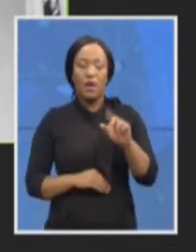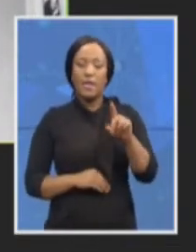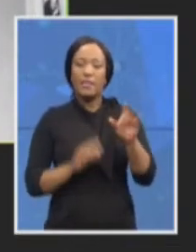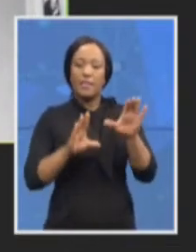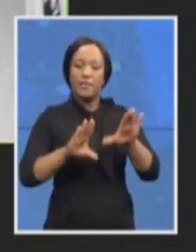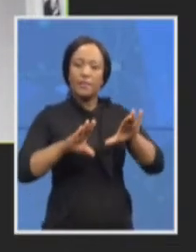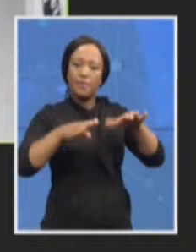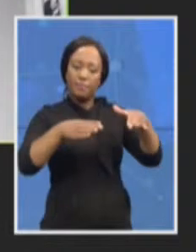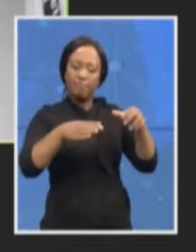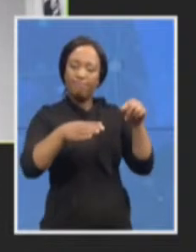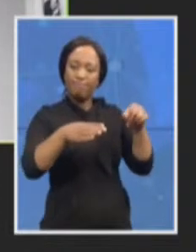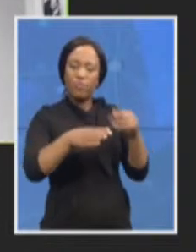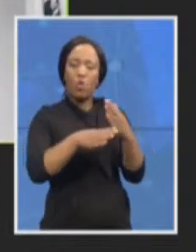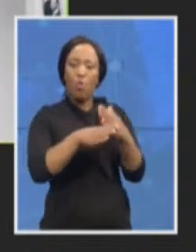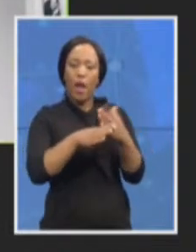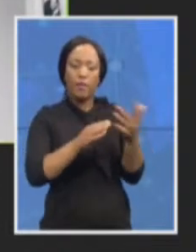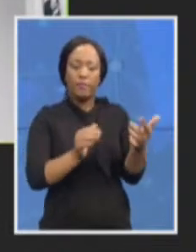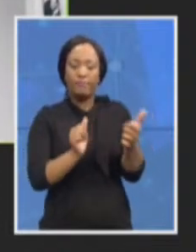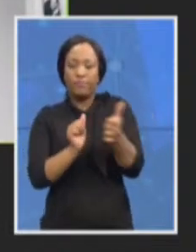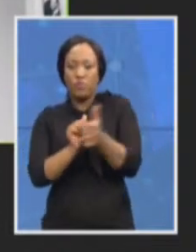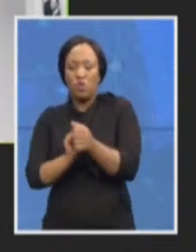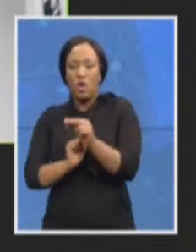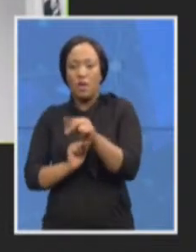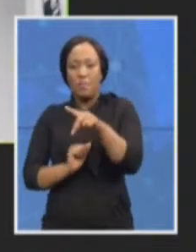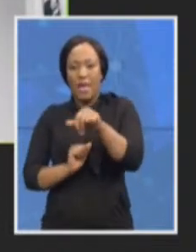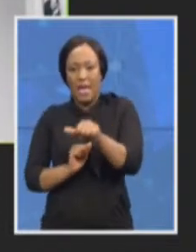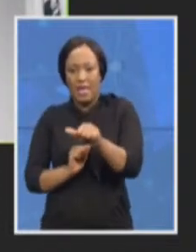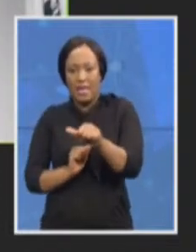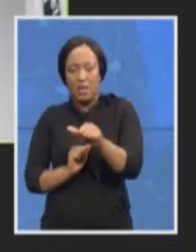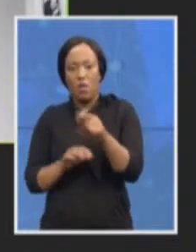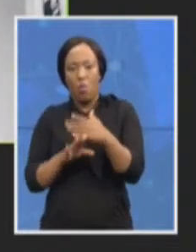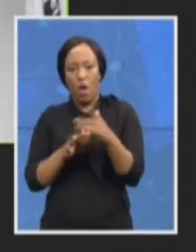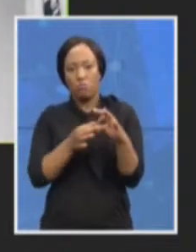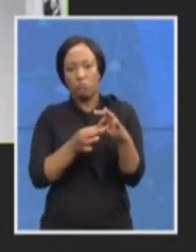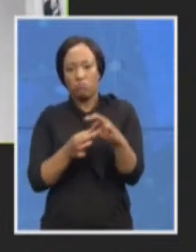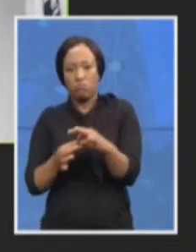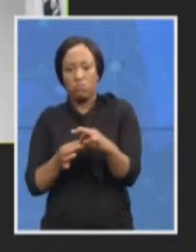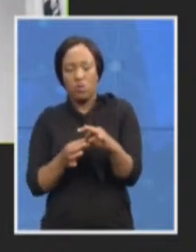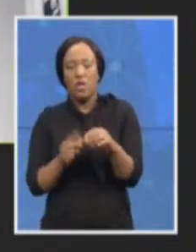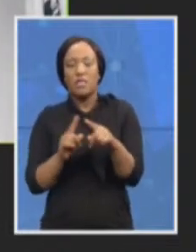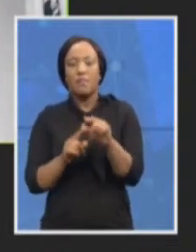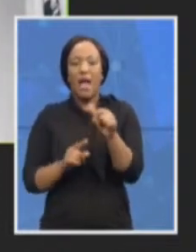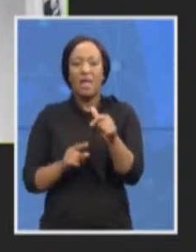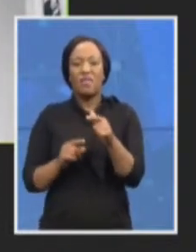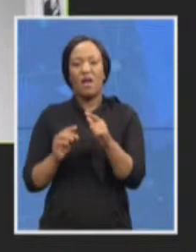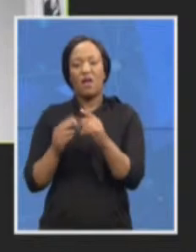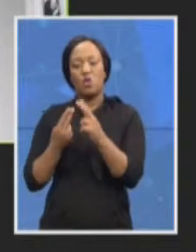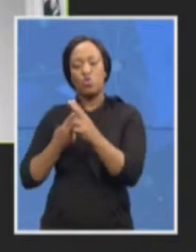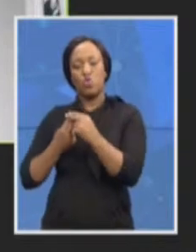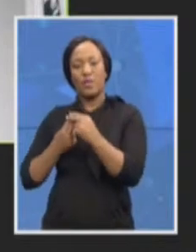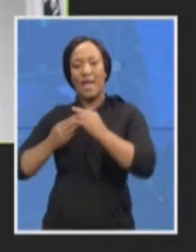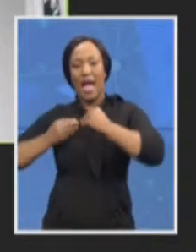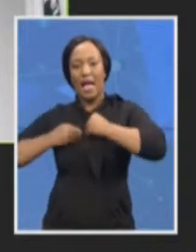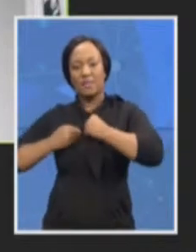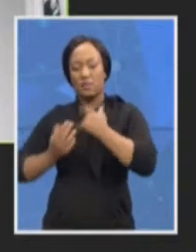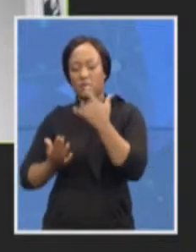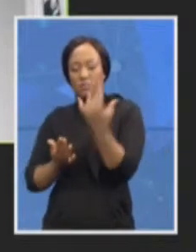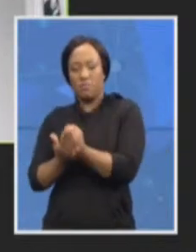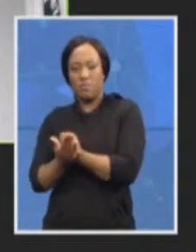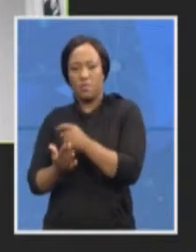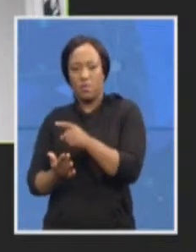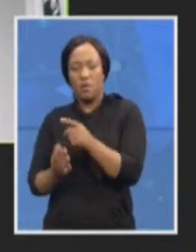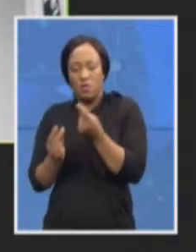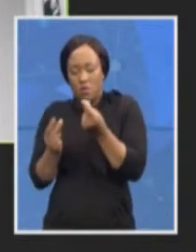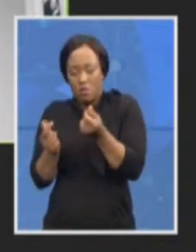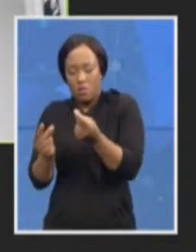organization is working closely with the asset forfeiture unit to fast-track cases, to initiate asset forfeiture proceedings and